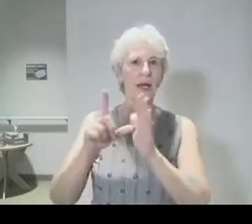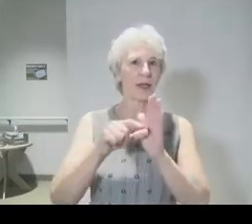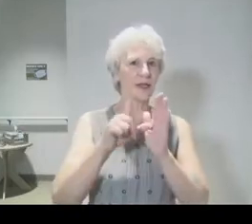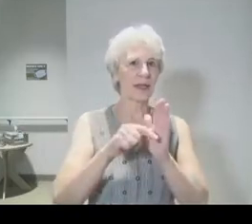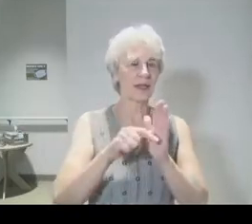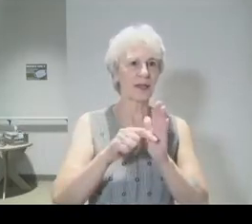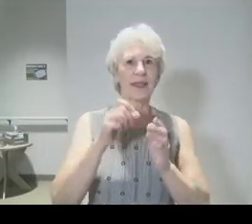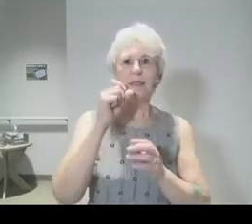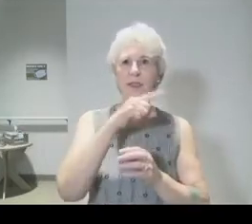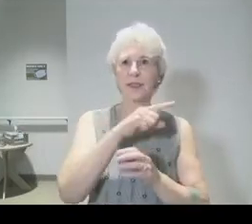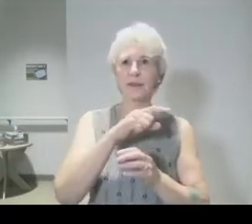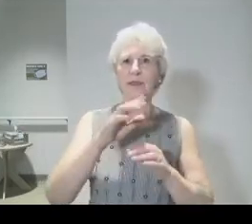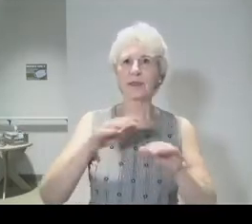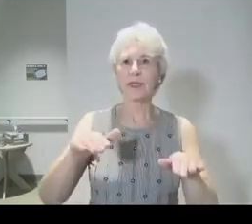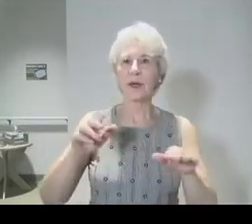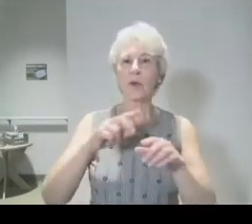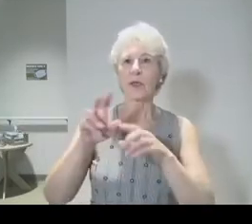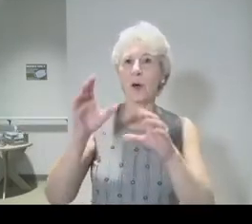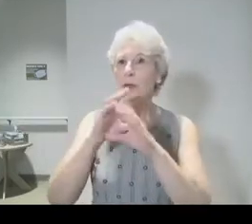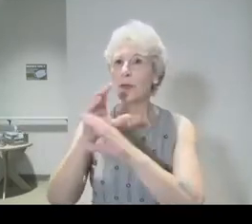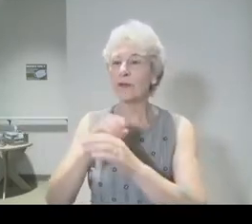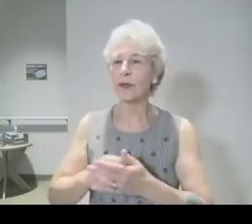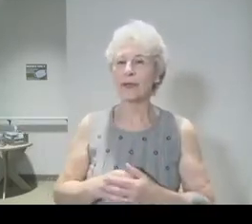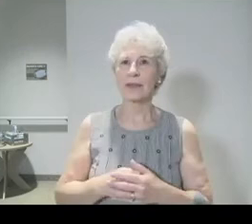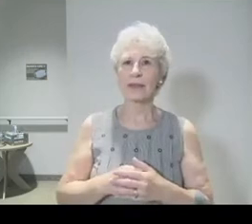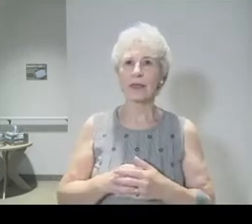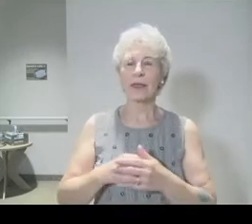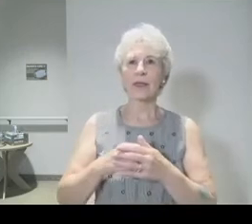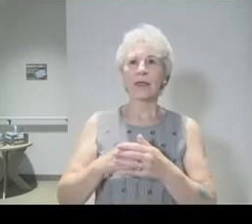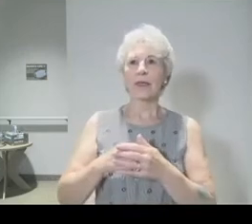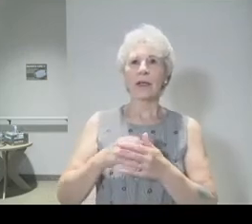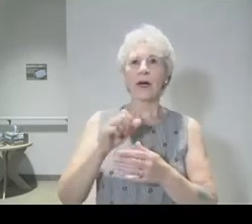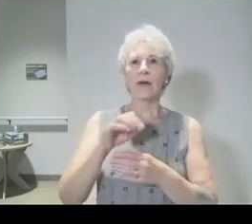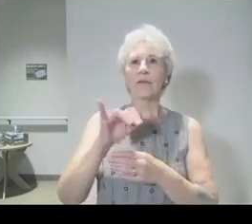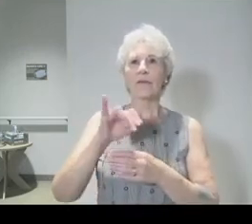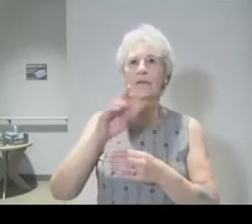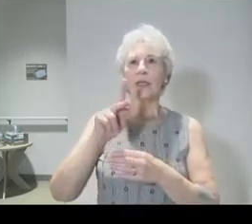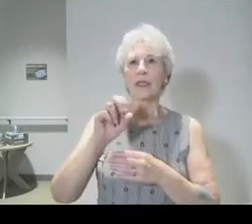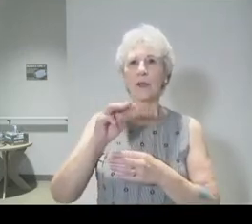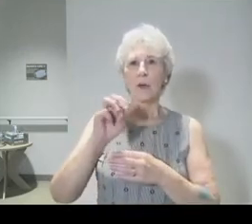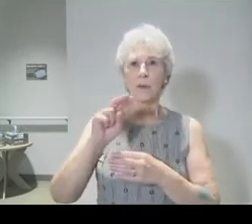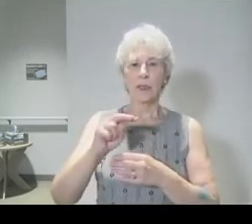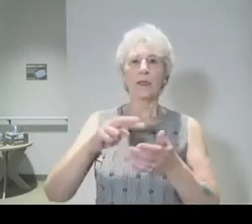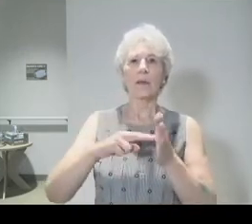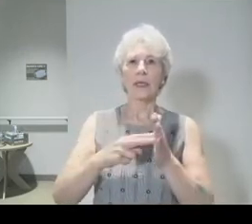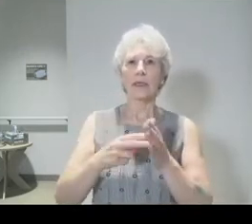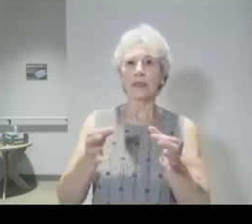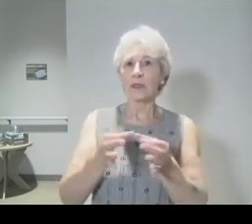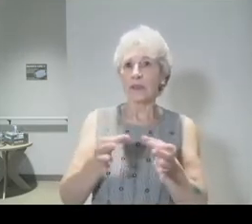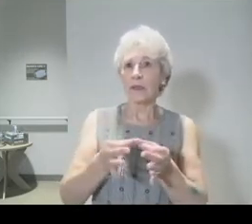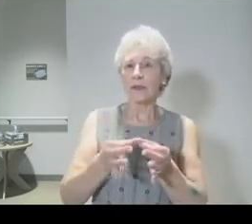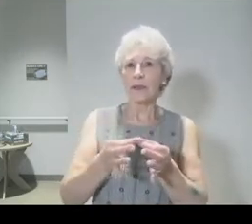found by the children. Afikamen means dessert or that which comes after or surprise.